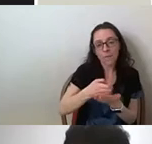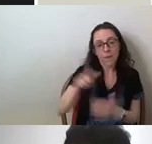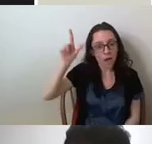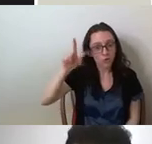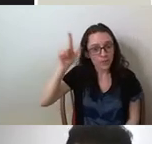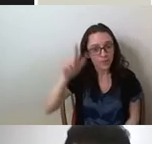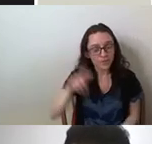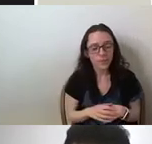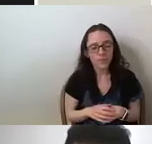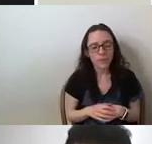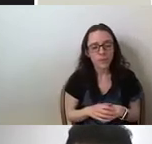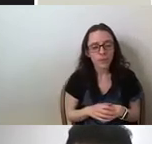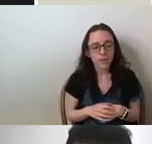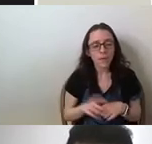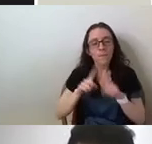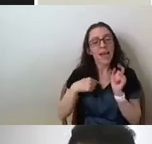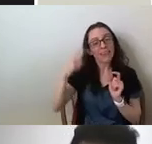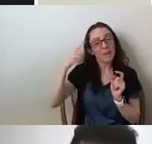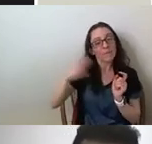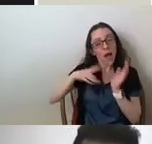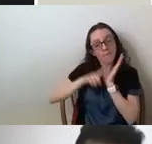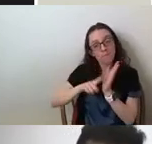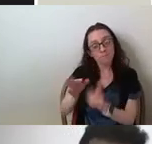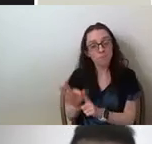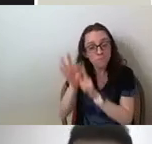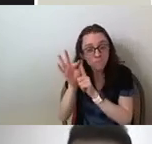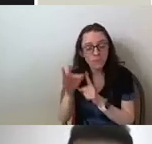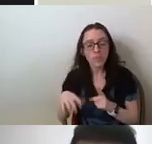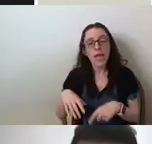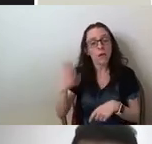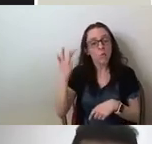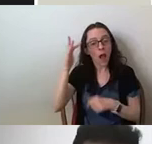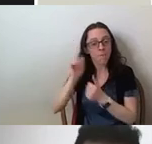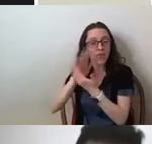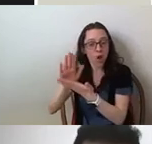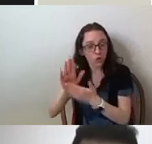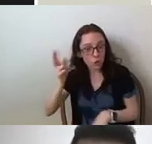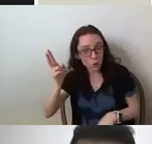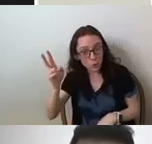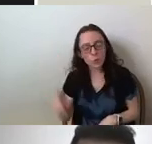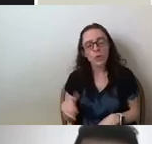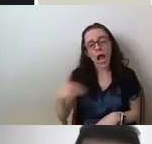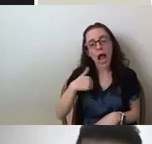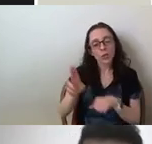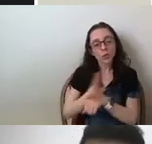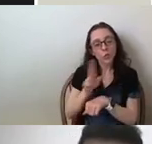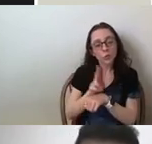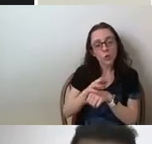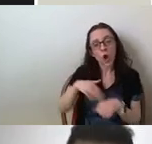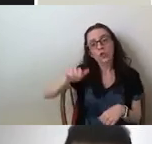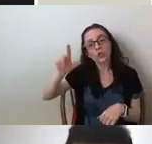think sets the investigation apart, sort of methodology part two, is that I use Austrian economics as opposed to sort of